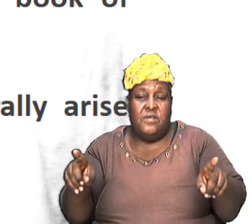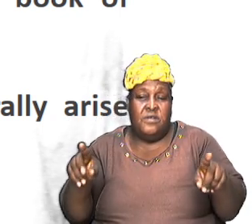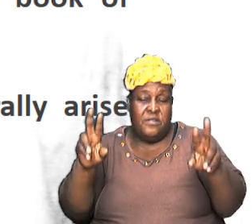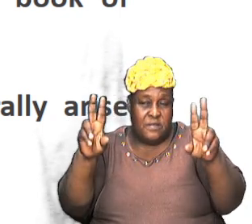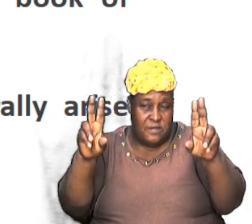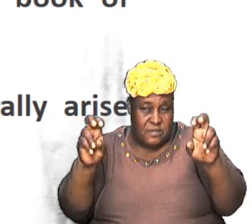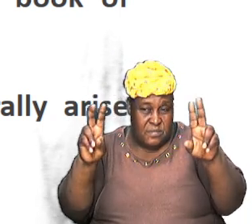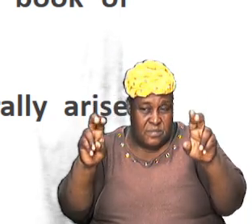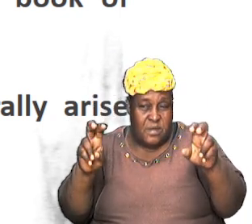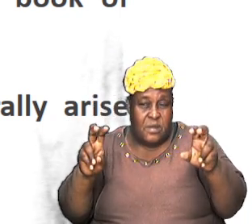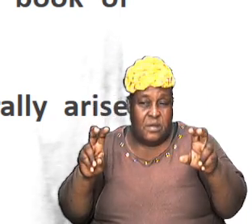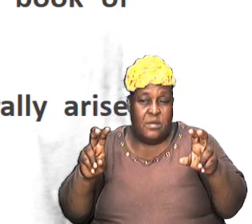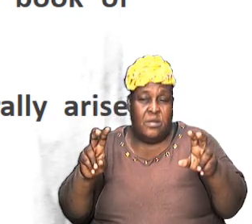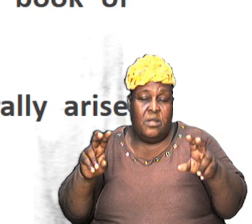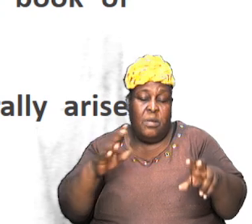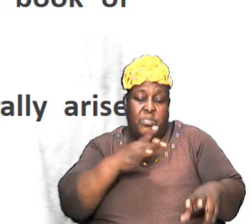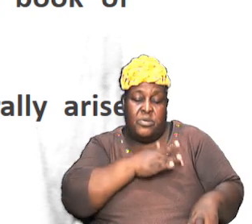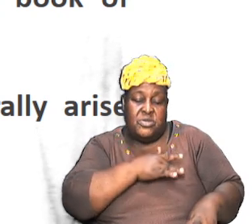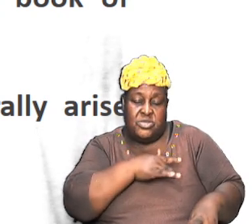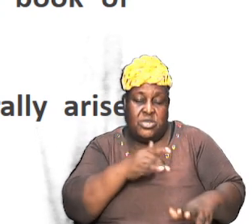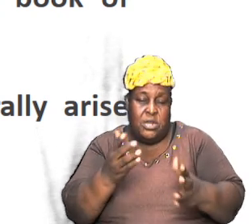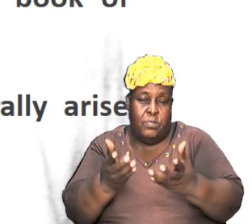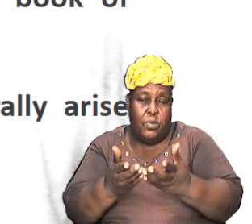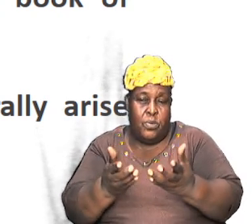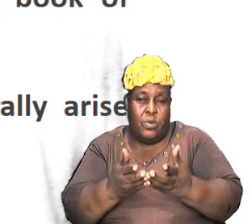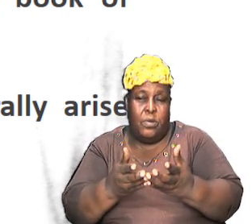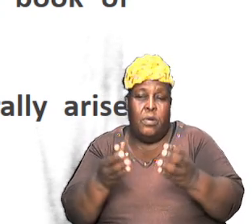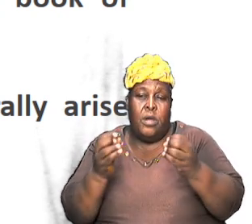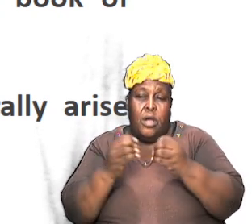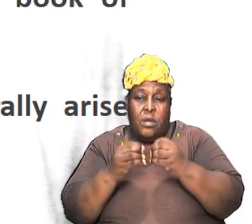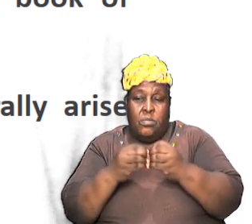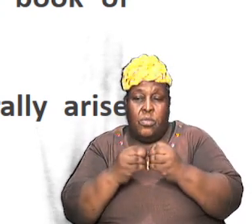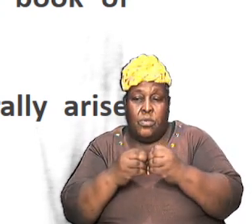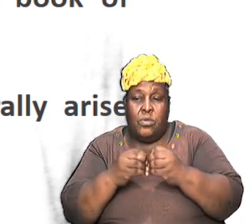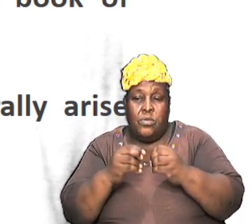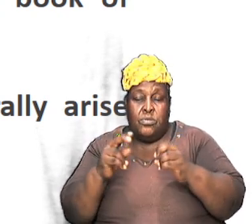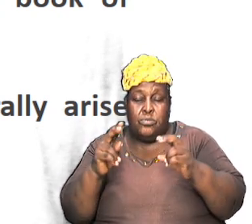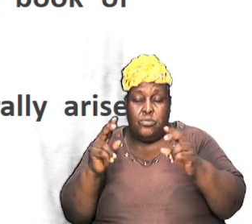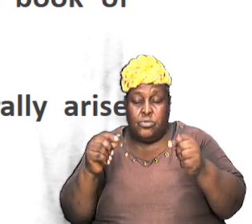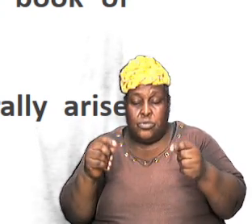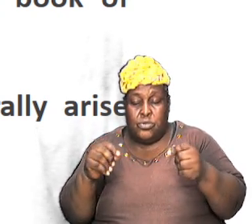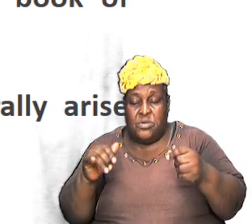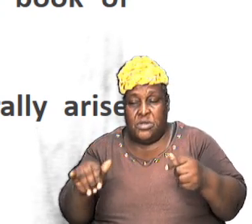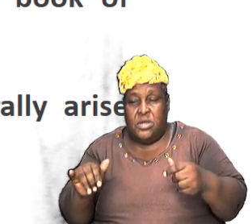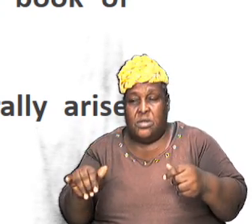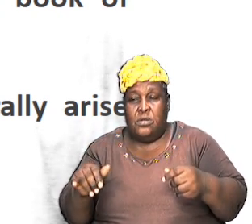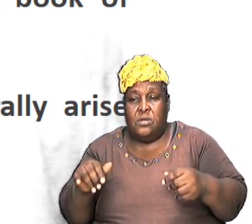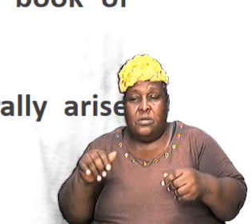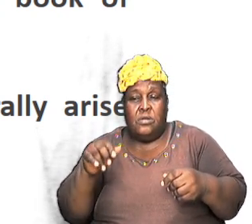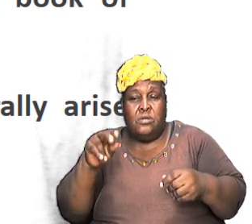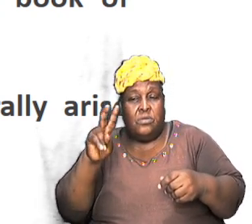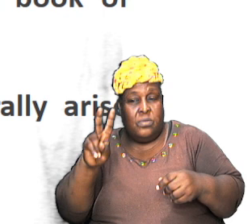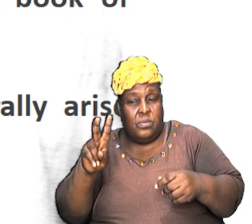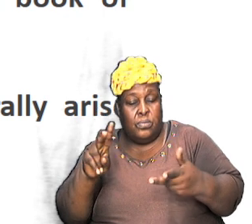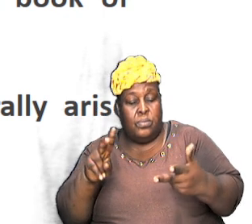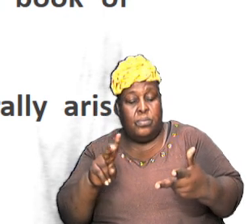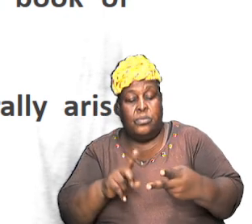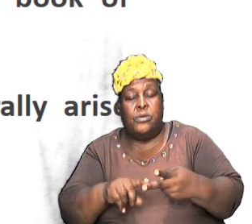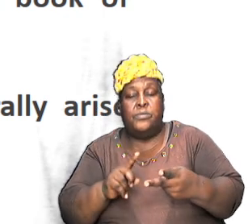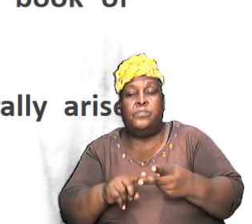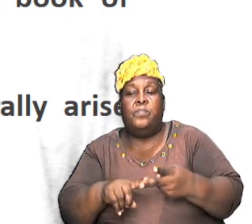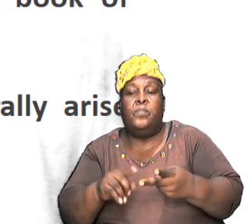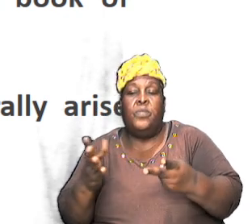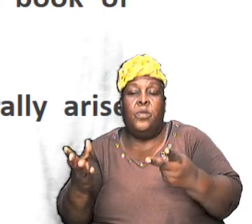the book a little bit more and we did that as one of the objectives then two we said we wanted